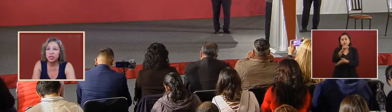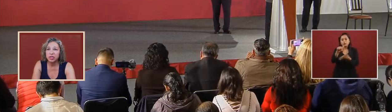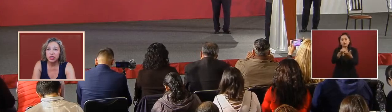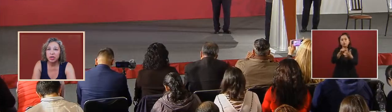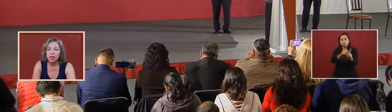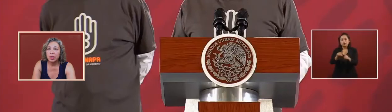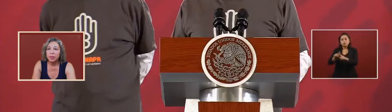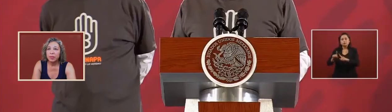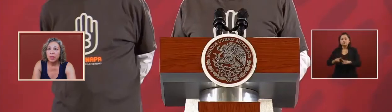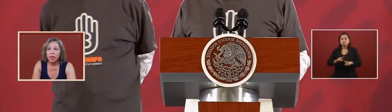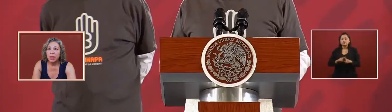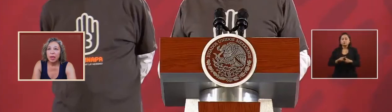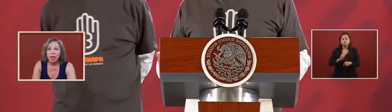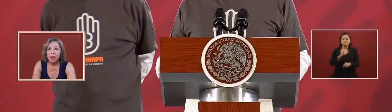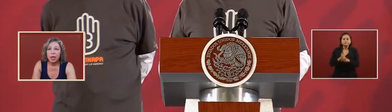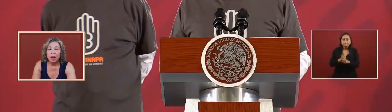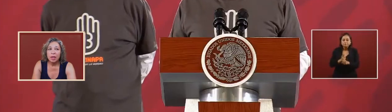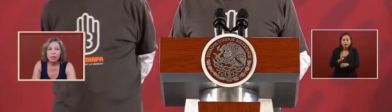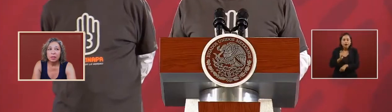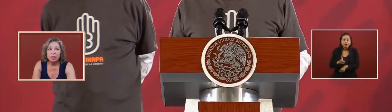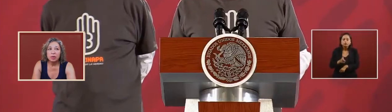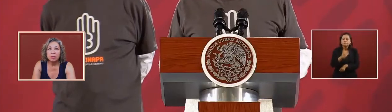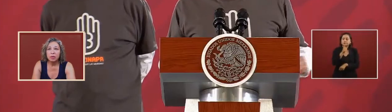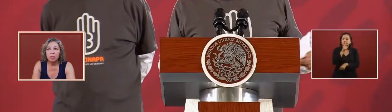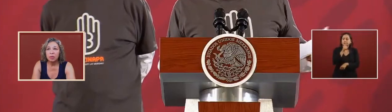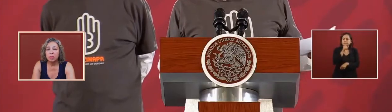of search and so